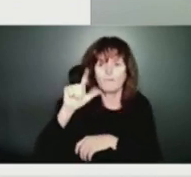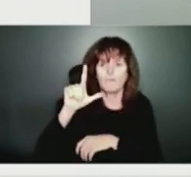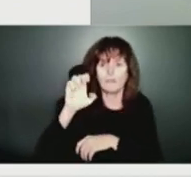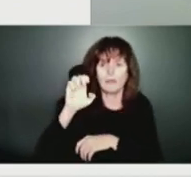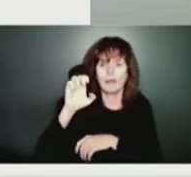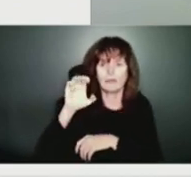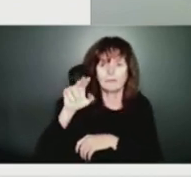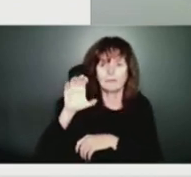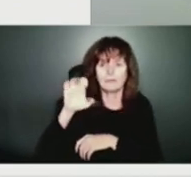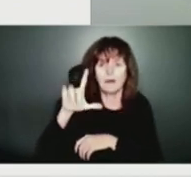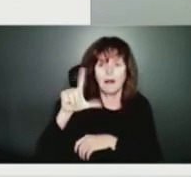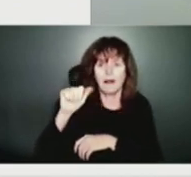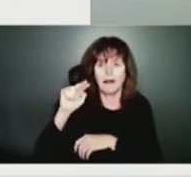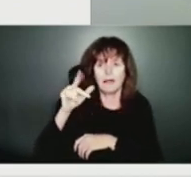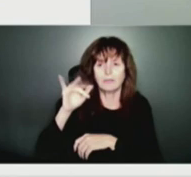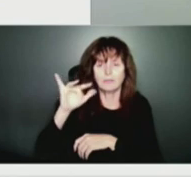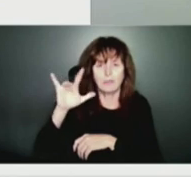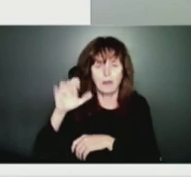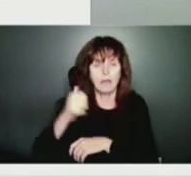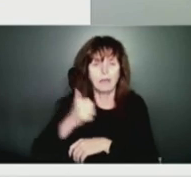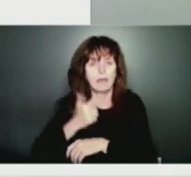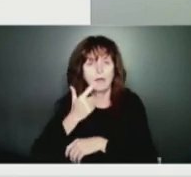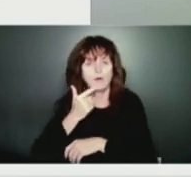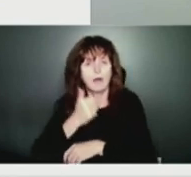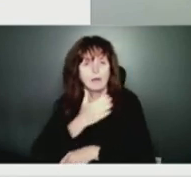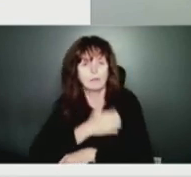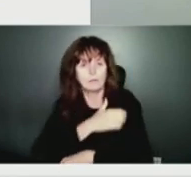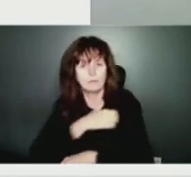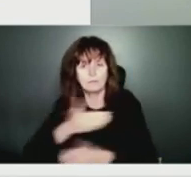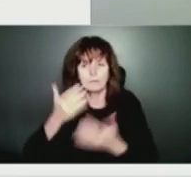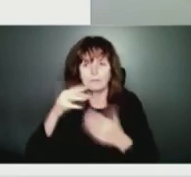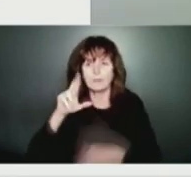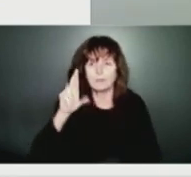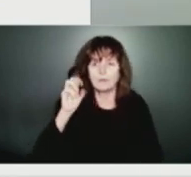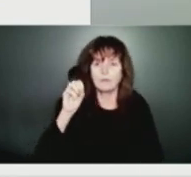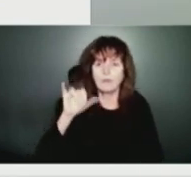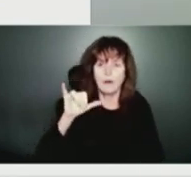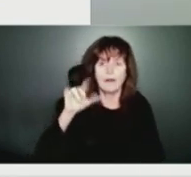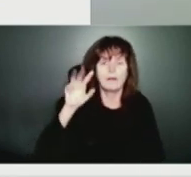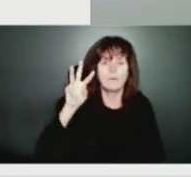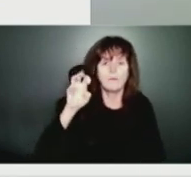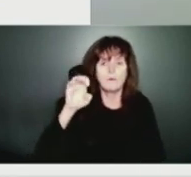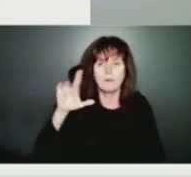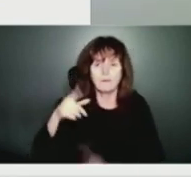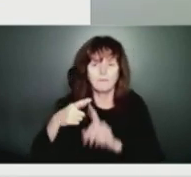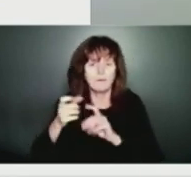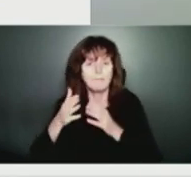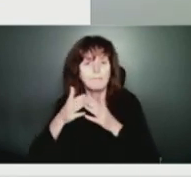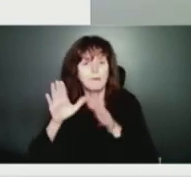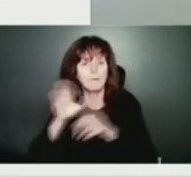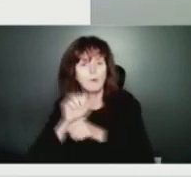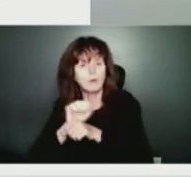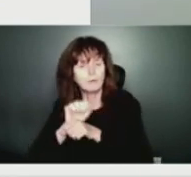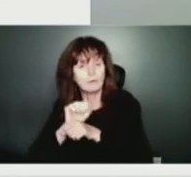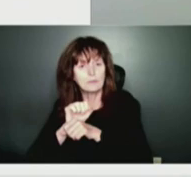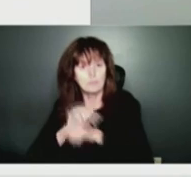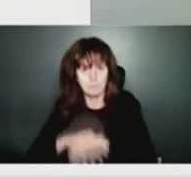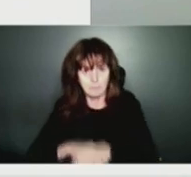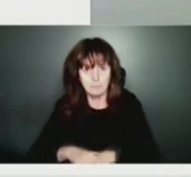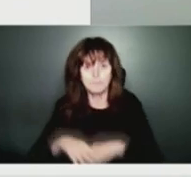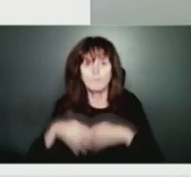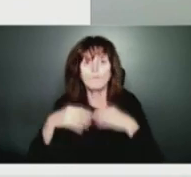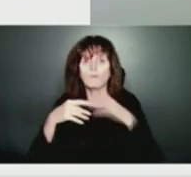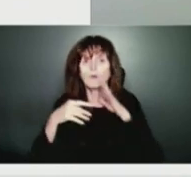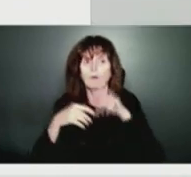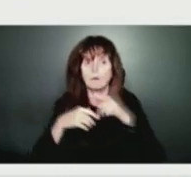Nova Scotia Public Works. Mr. Mew will start us off with some opening remarks and then we'll take questions from the media. Go ahead, Mr. Mew.